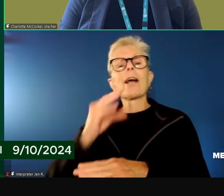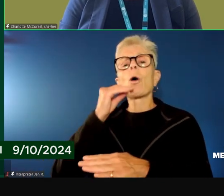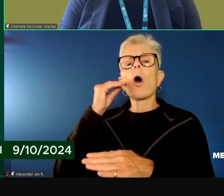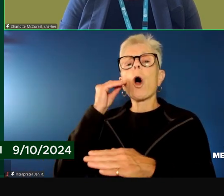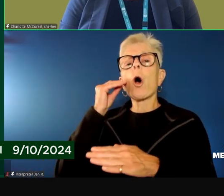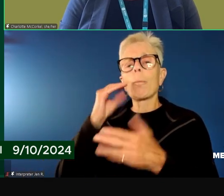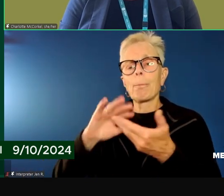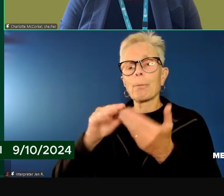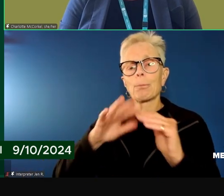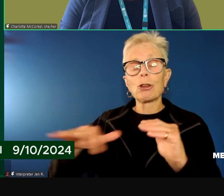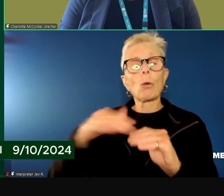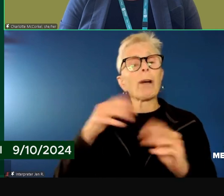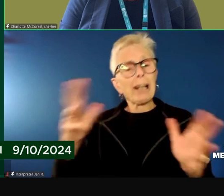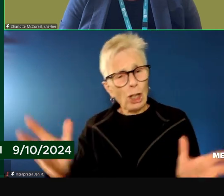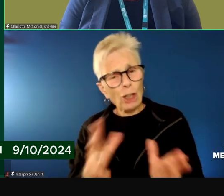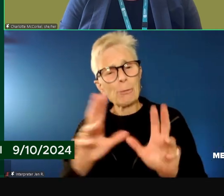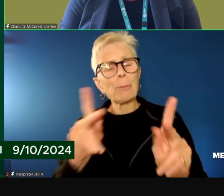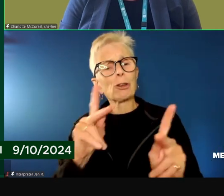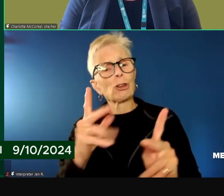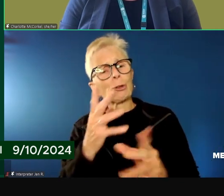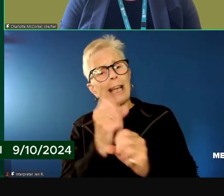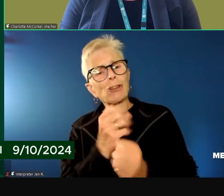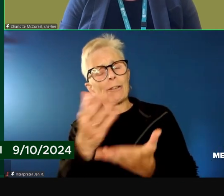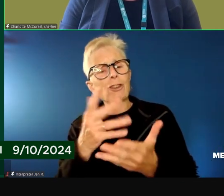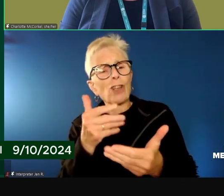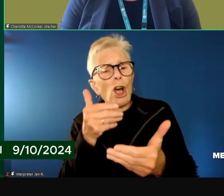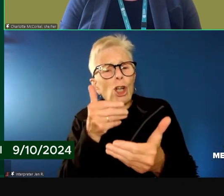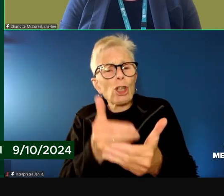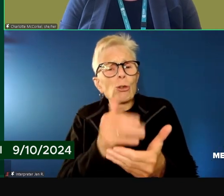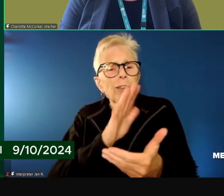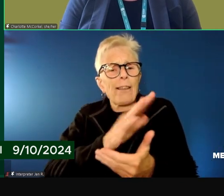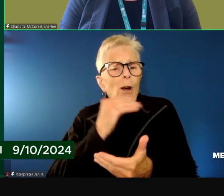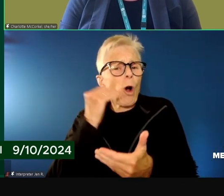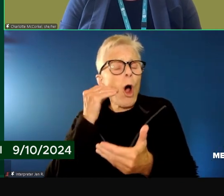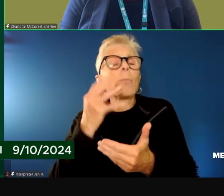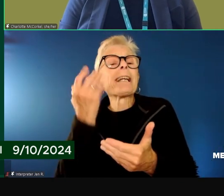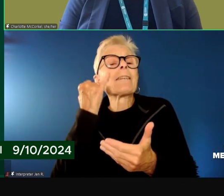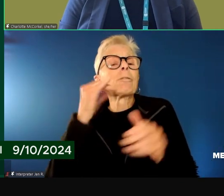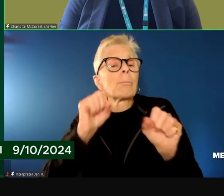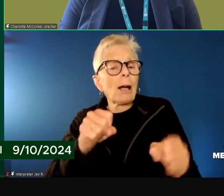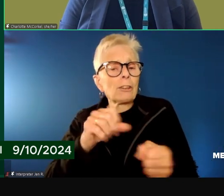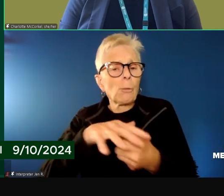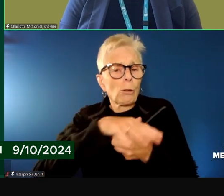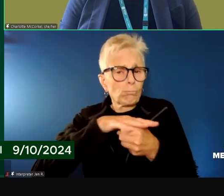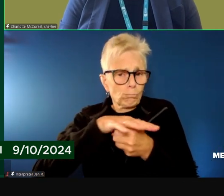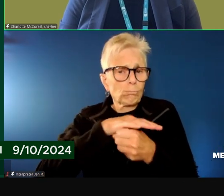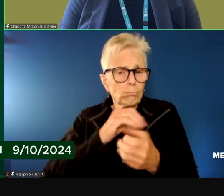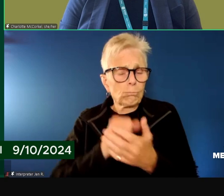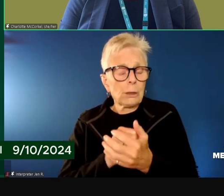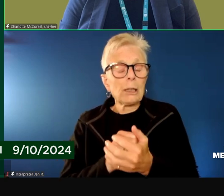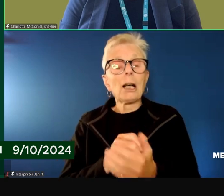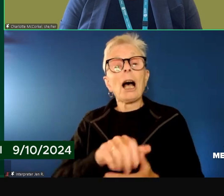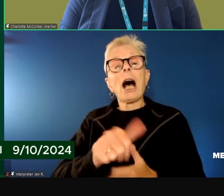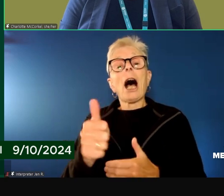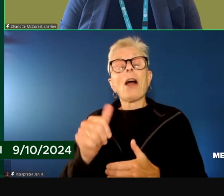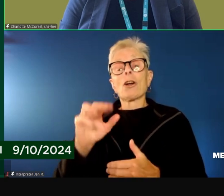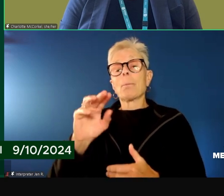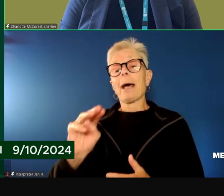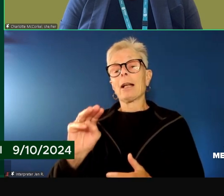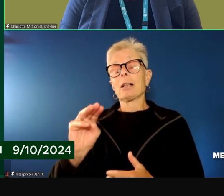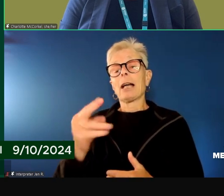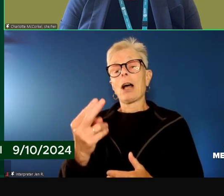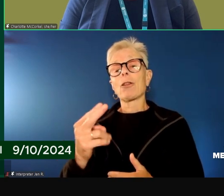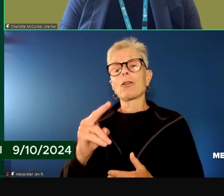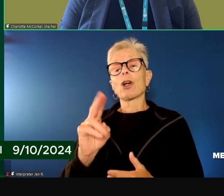in general, encourage people to access services as close to where they are as possible. The other mental health urgent care programs